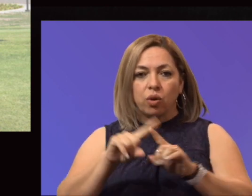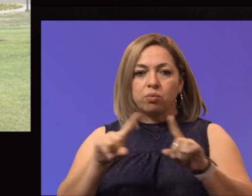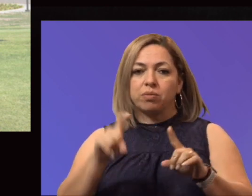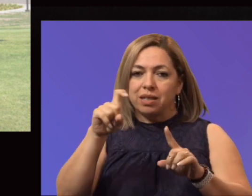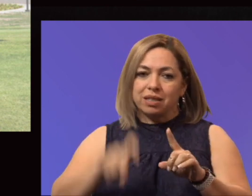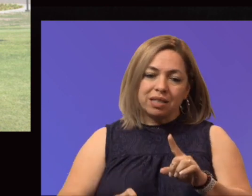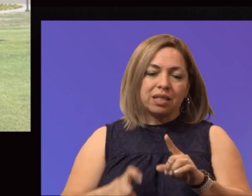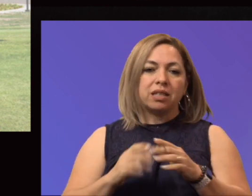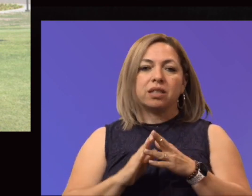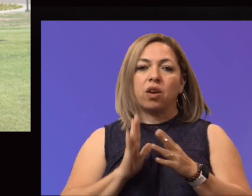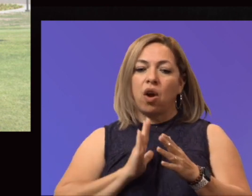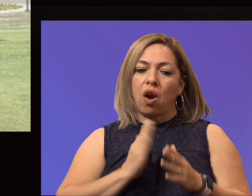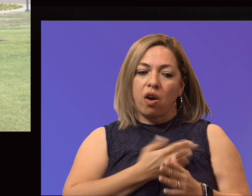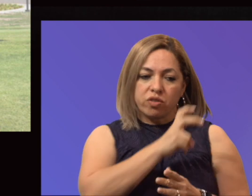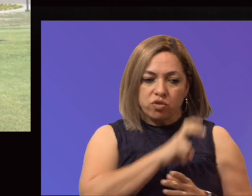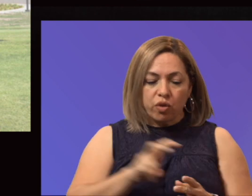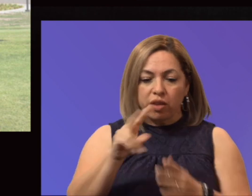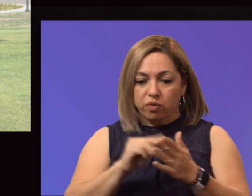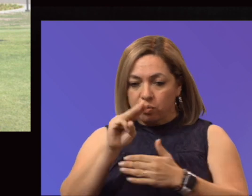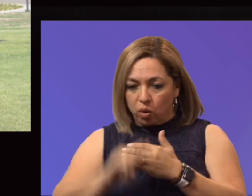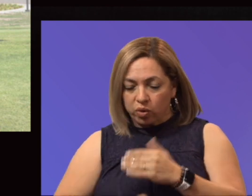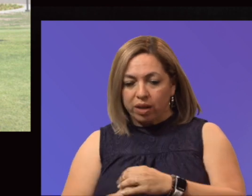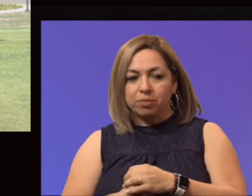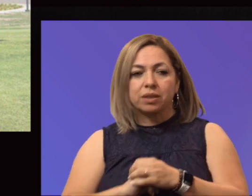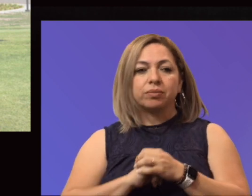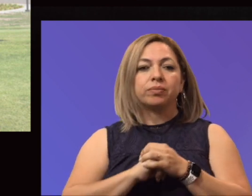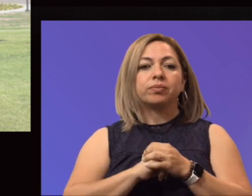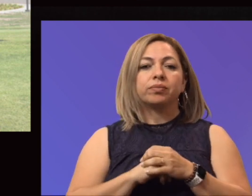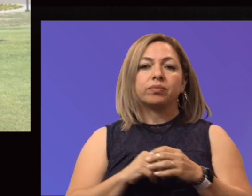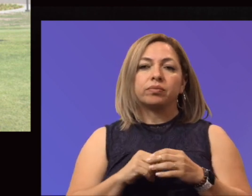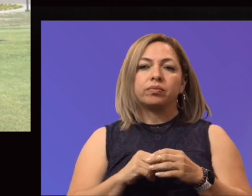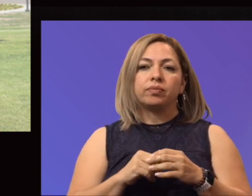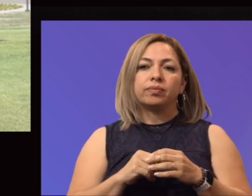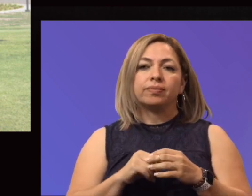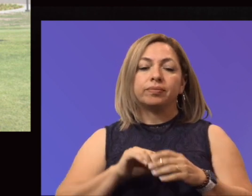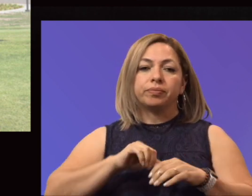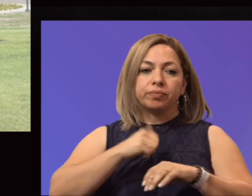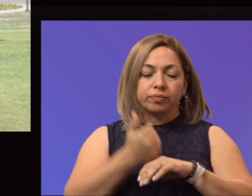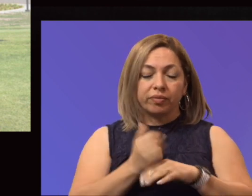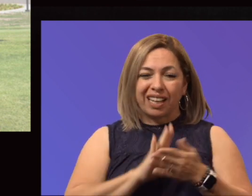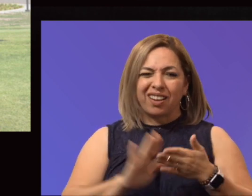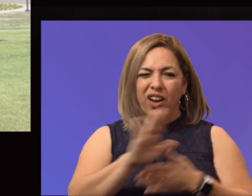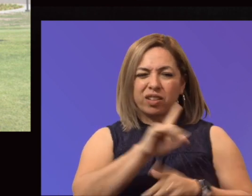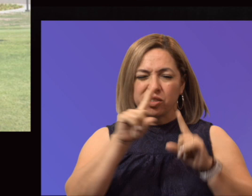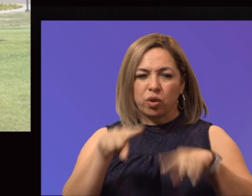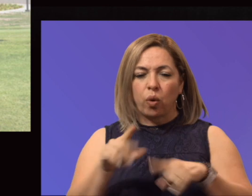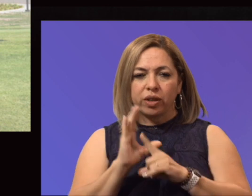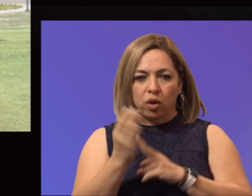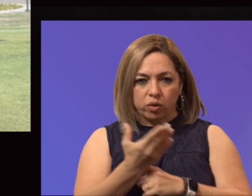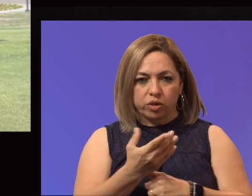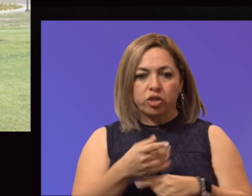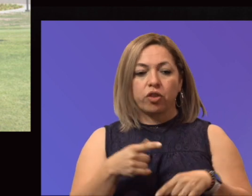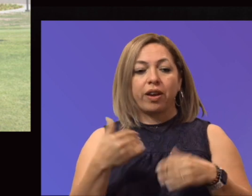programs. We have to continue to build back and build that college-going culture. And we want to make sure that we have access to